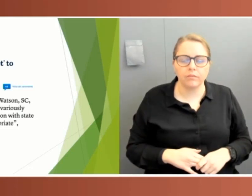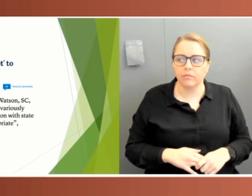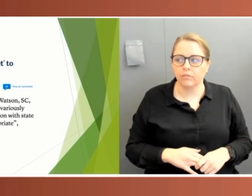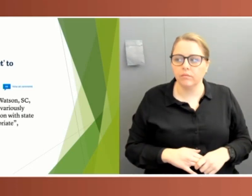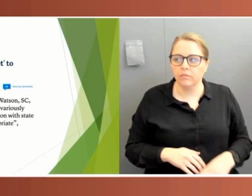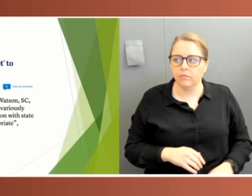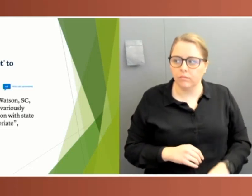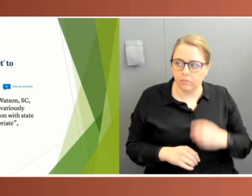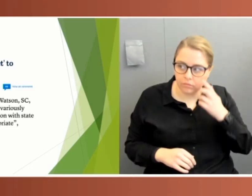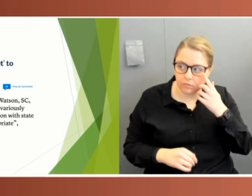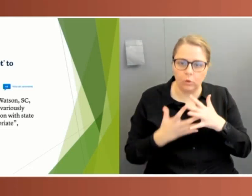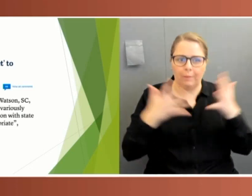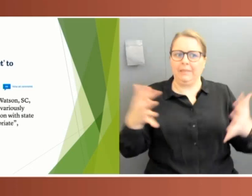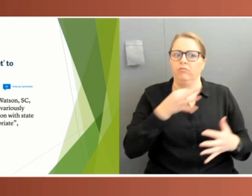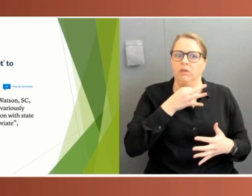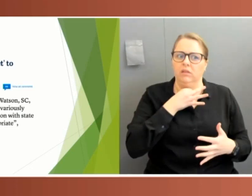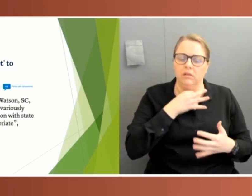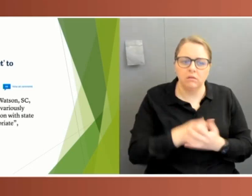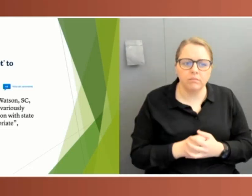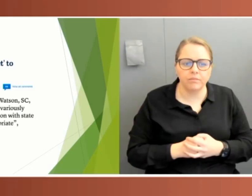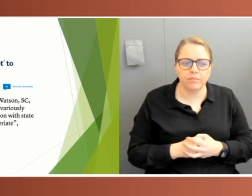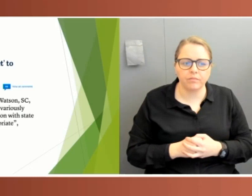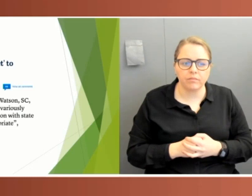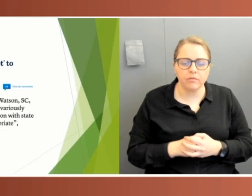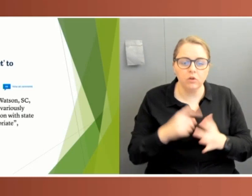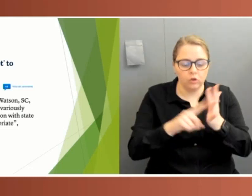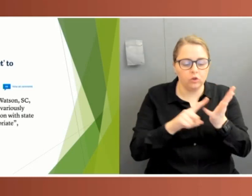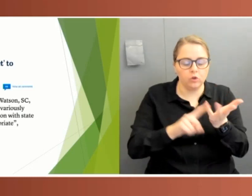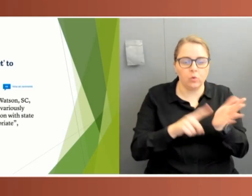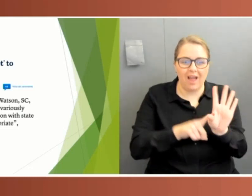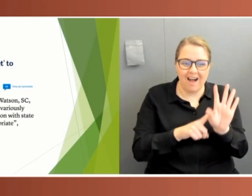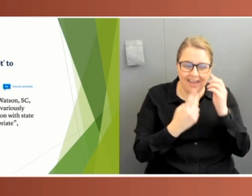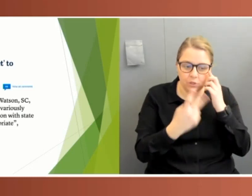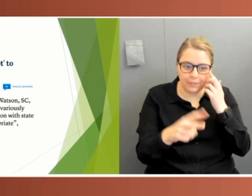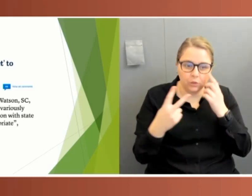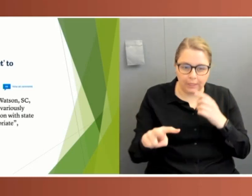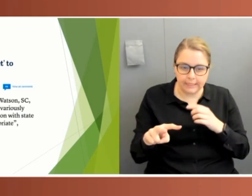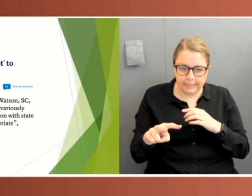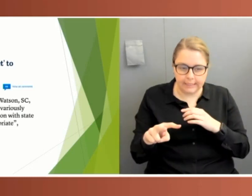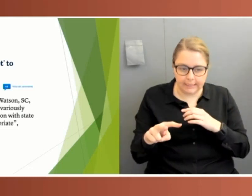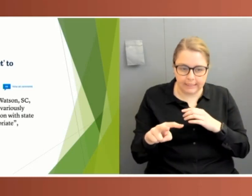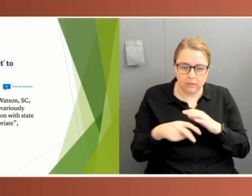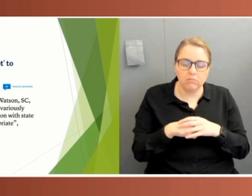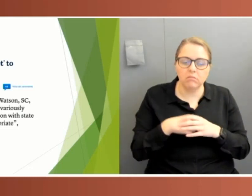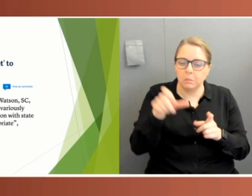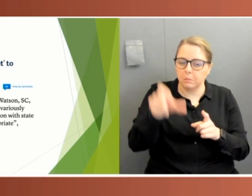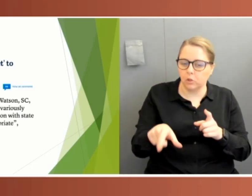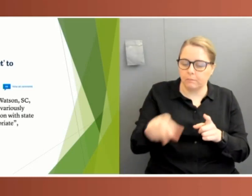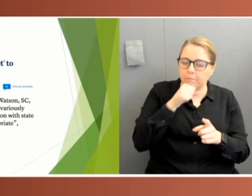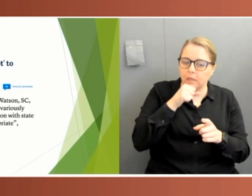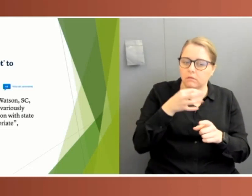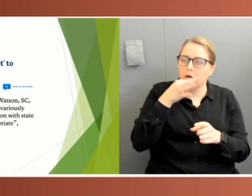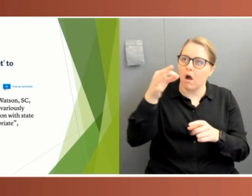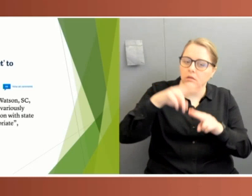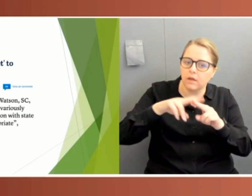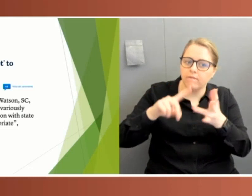on the National Cabinet's decisions. In July 2020, Independent Senator Rex Patrick made an FOI request seeking access to meeting notes and minutes from the